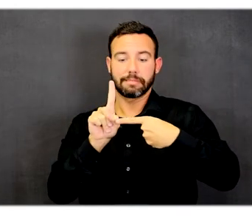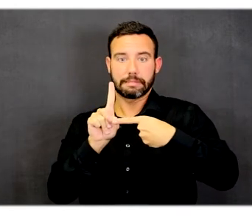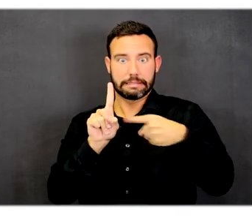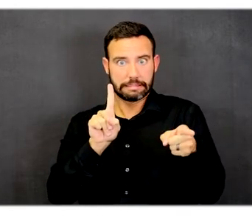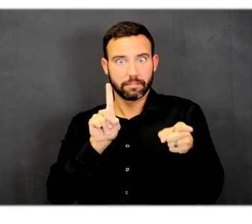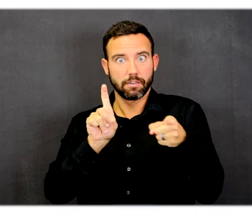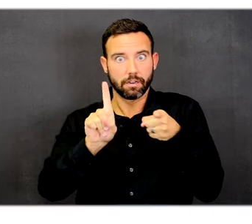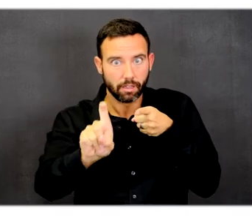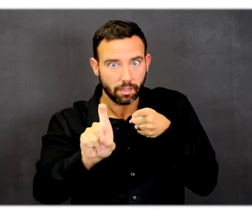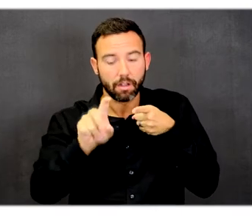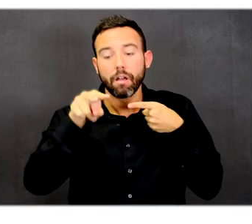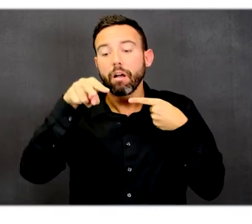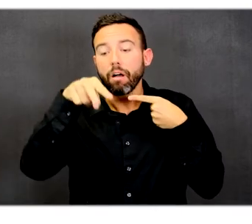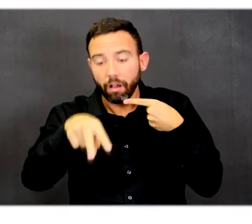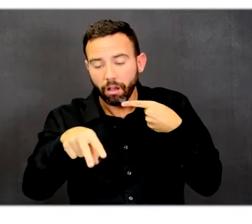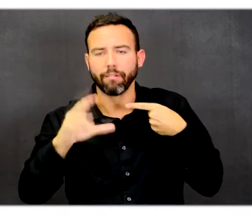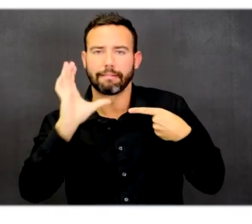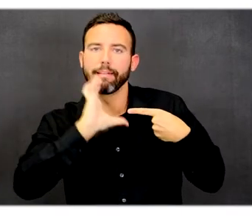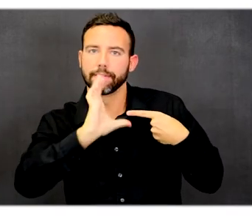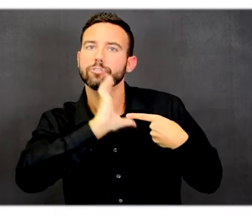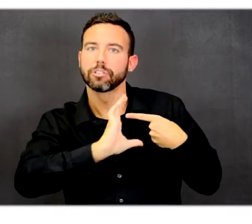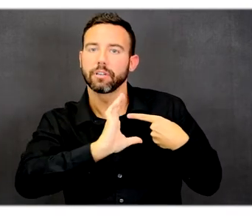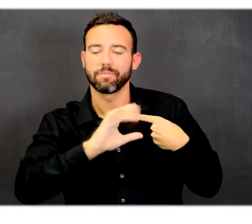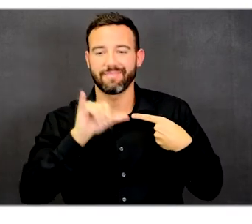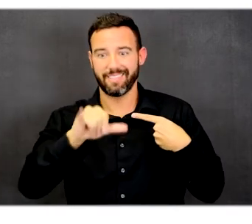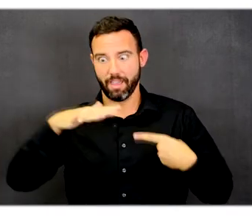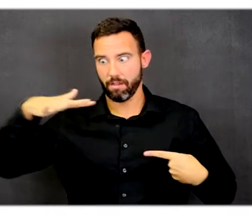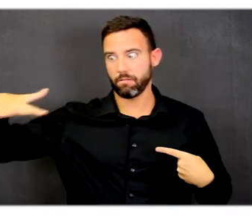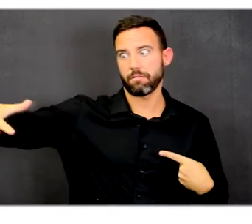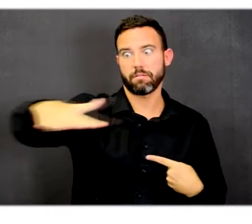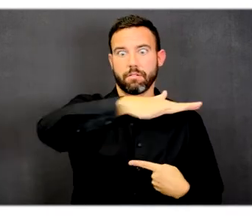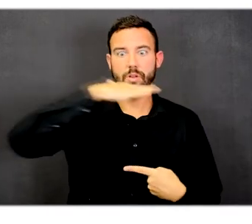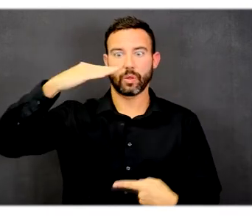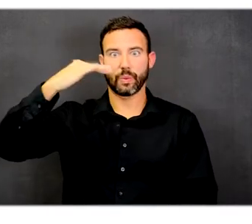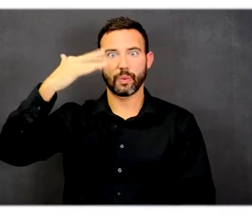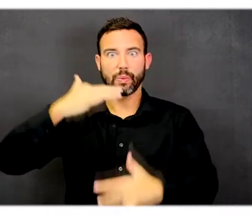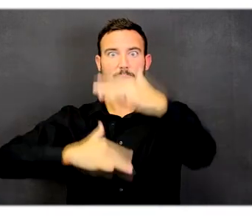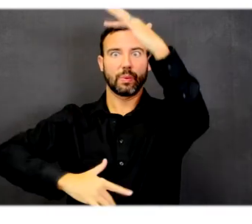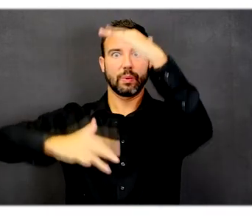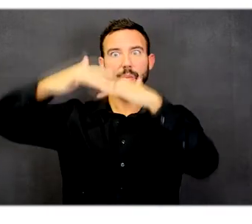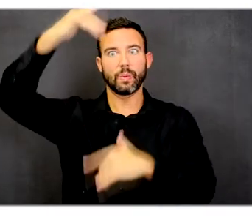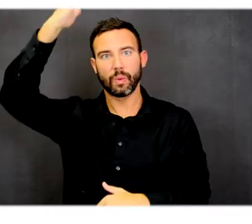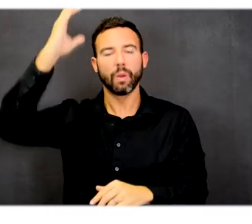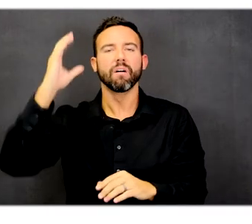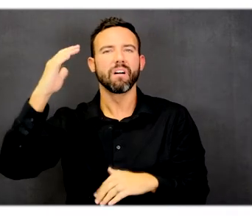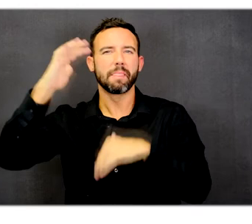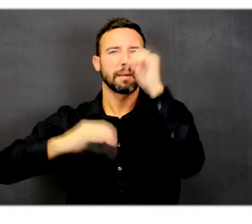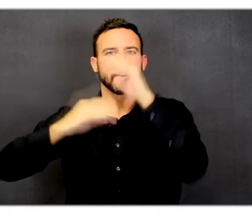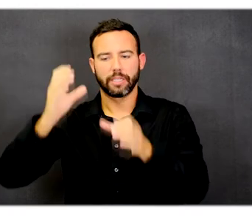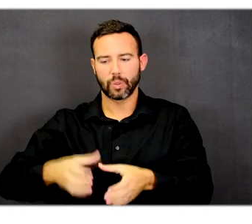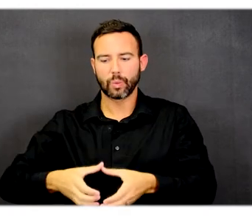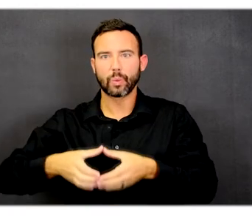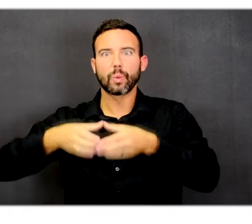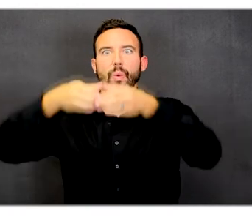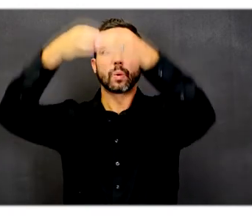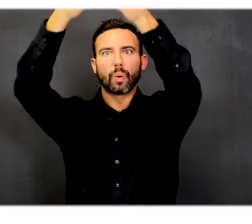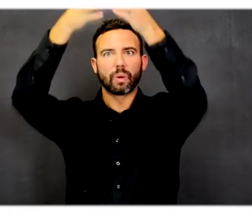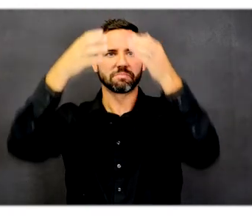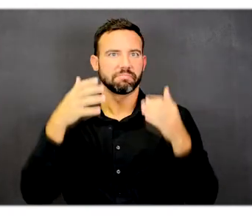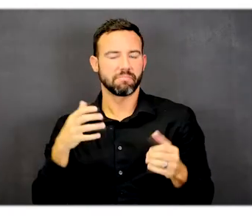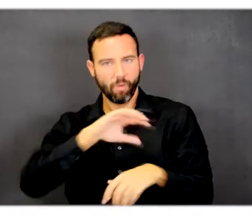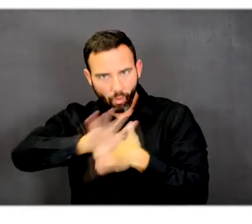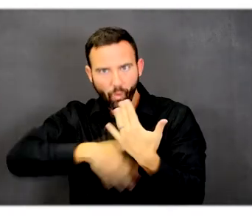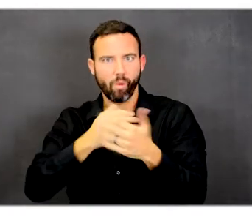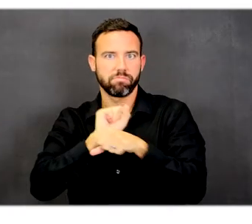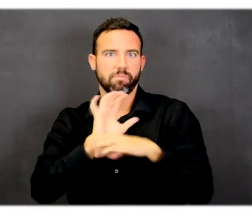The vertical circulation area in the center is the main spine of the building and the main arrival sequence for all